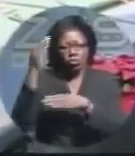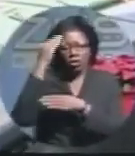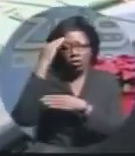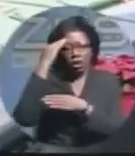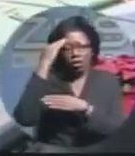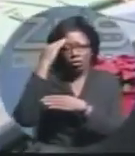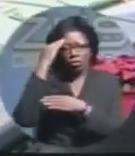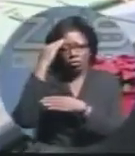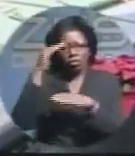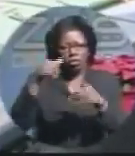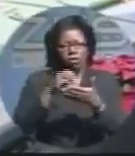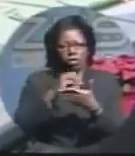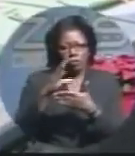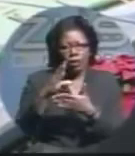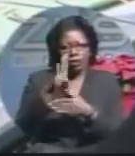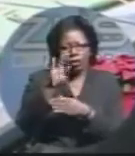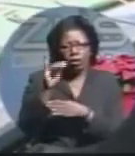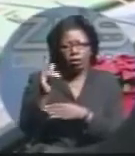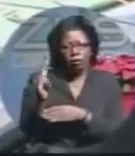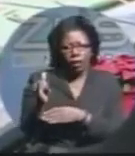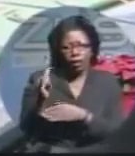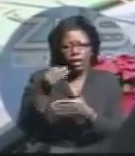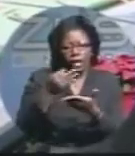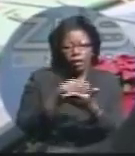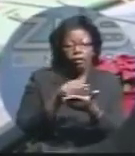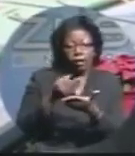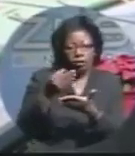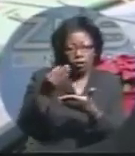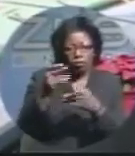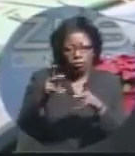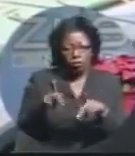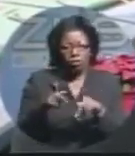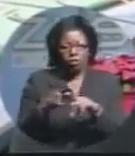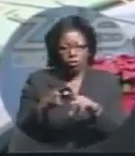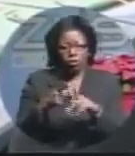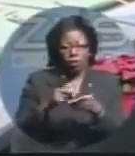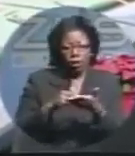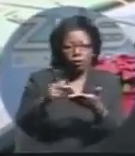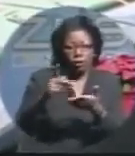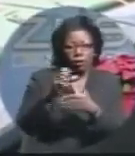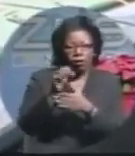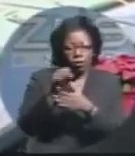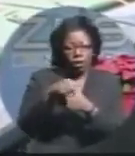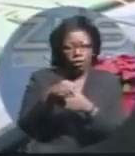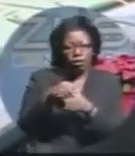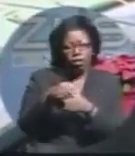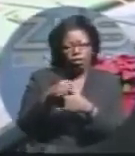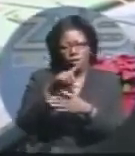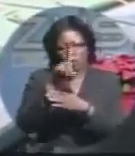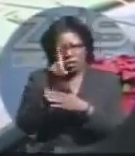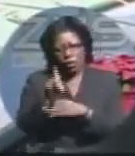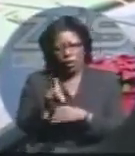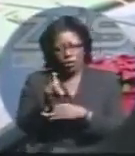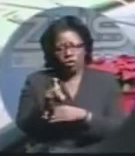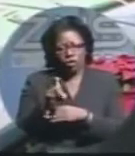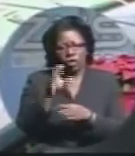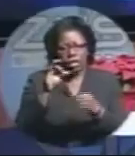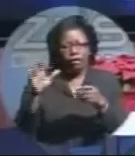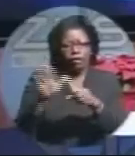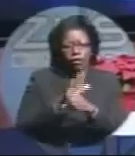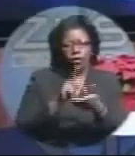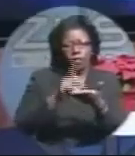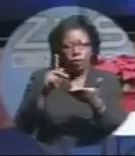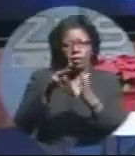Authorization has been given by the Ministry of Finance to pay, and so it's a question now of whether or not full payment has been made.